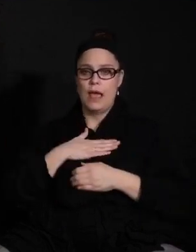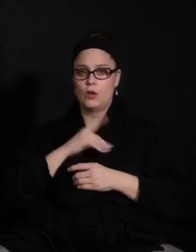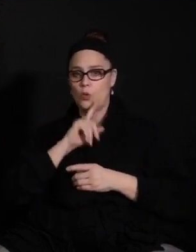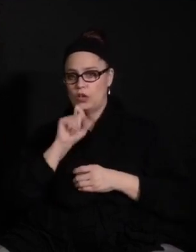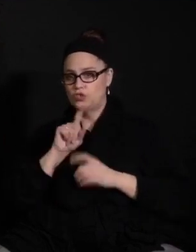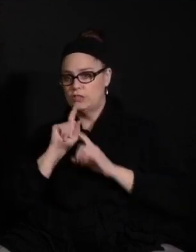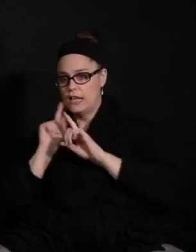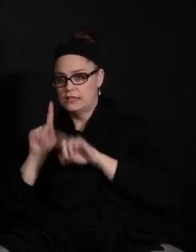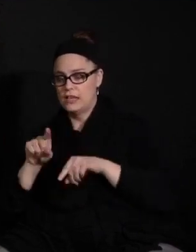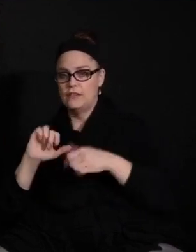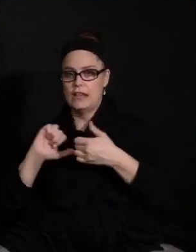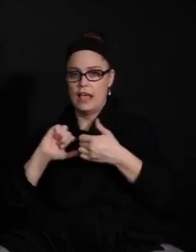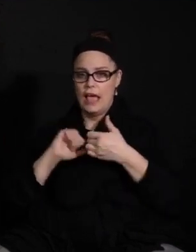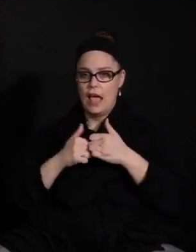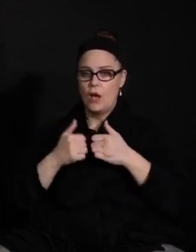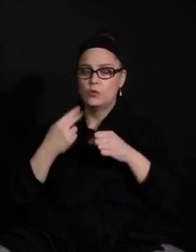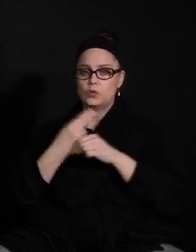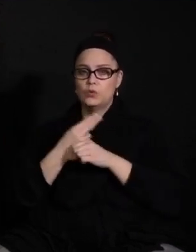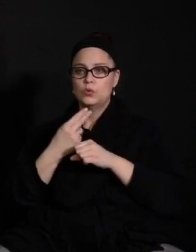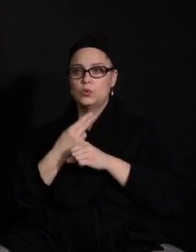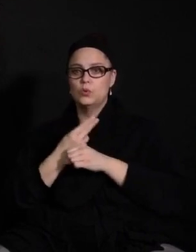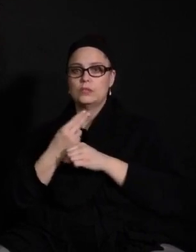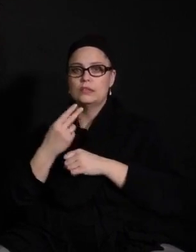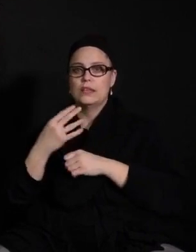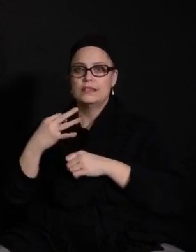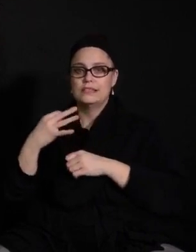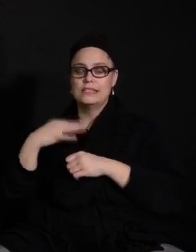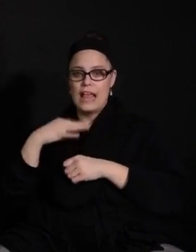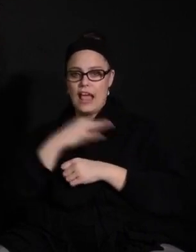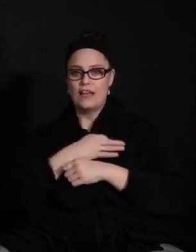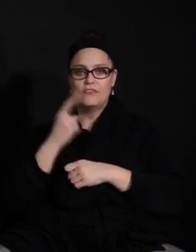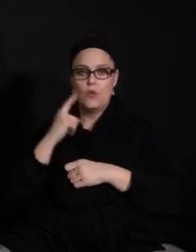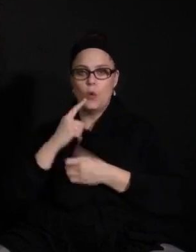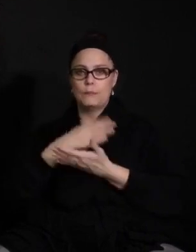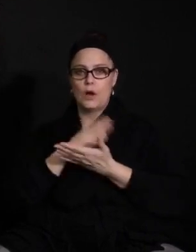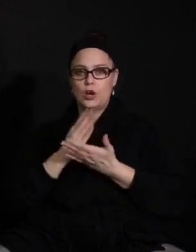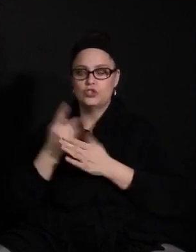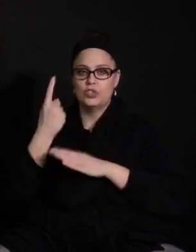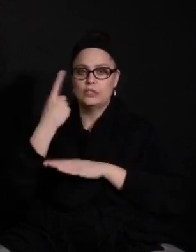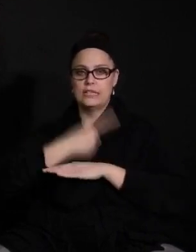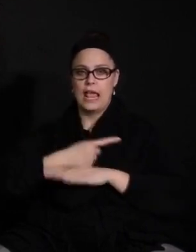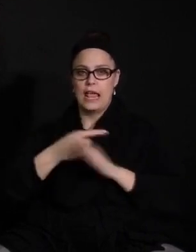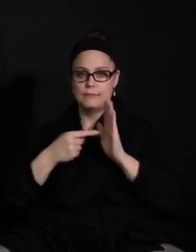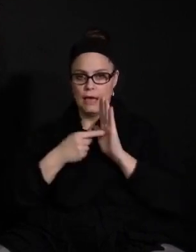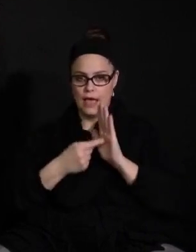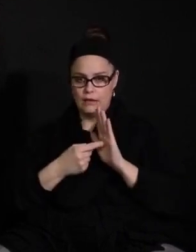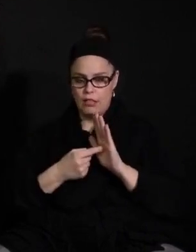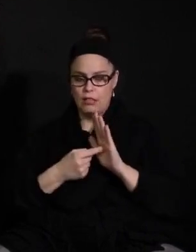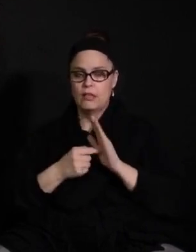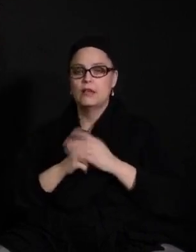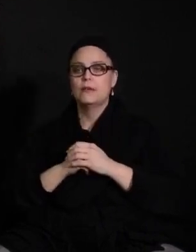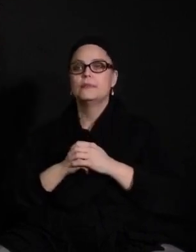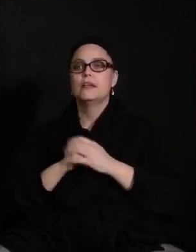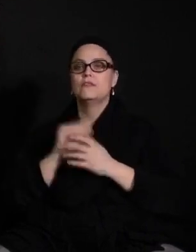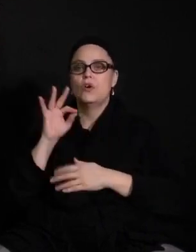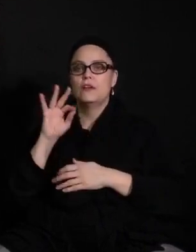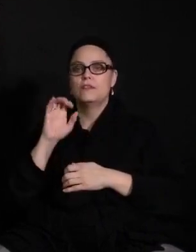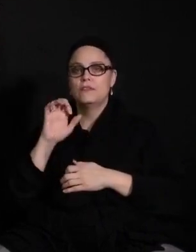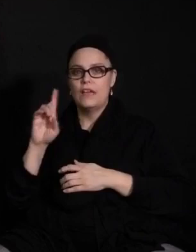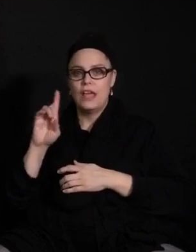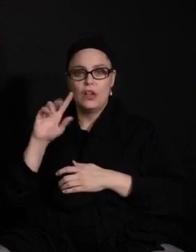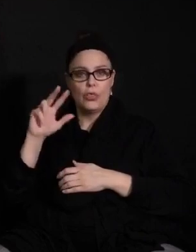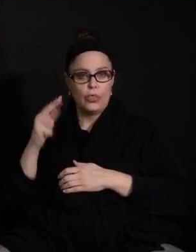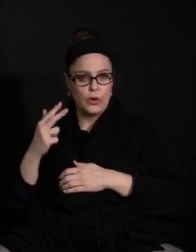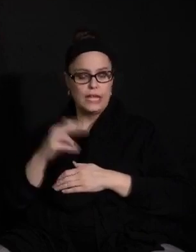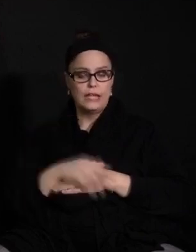on how do you staff a partial day model and our students in Fed 3. And so it is different